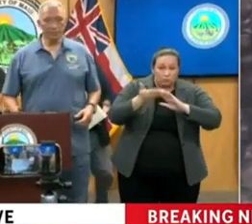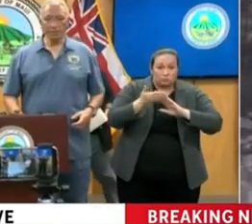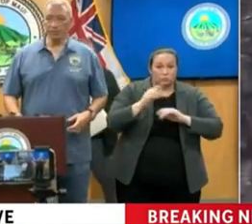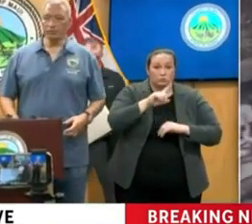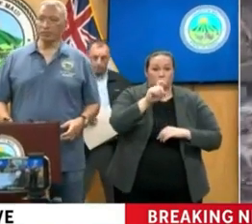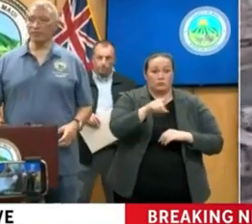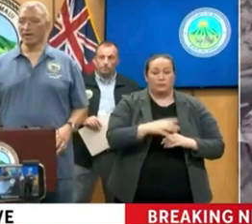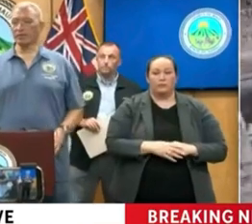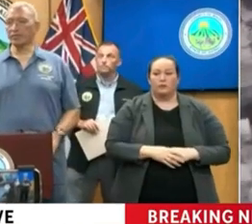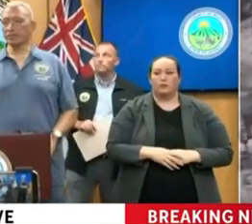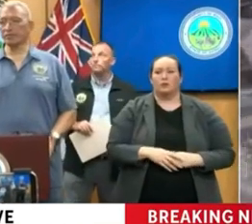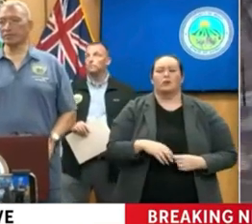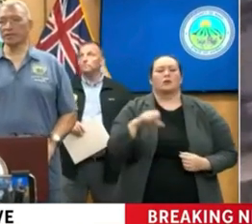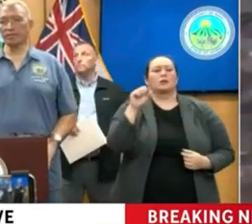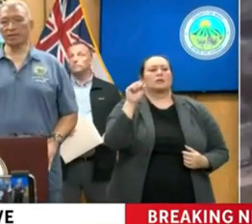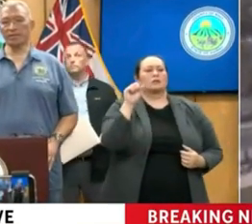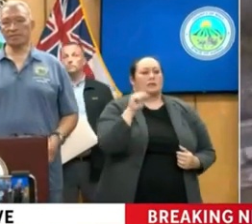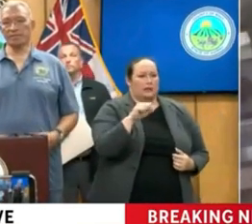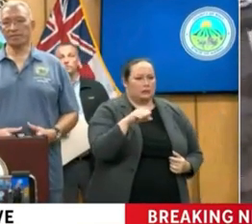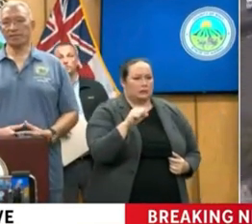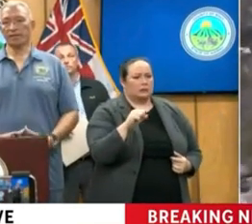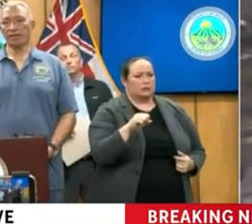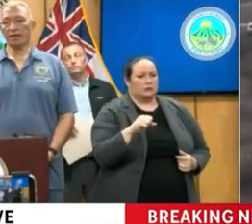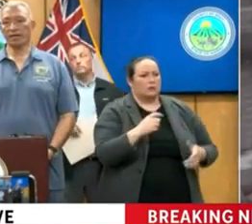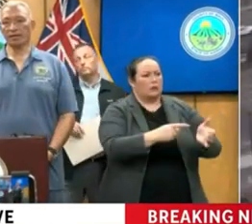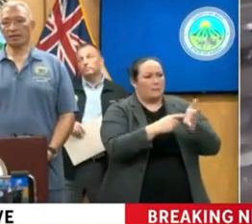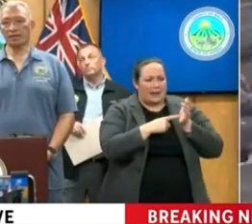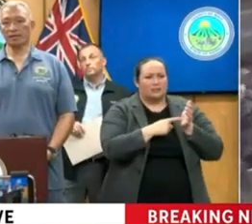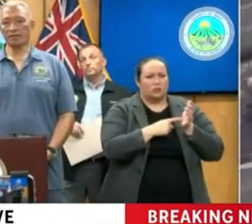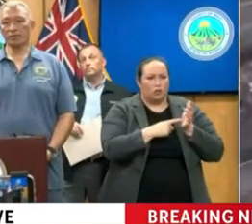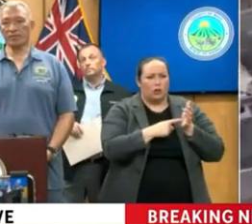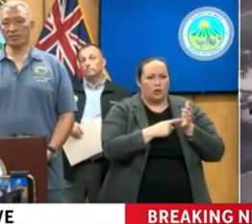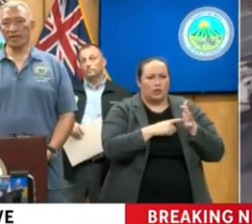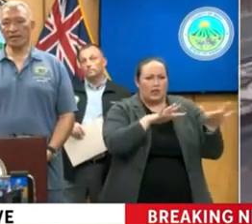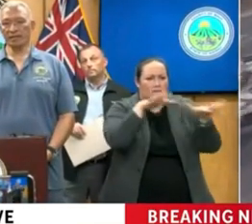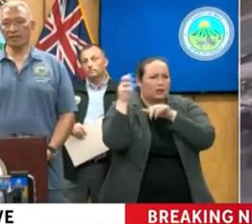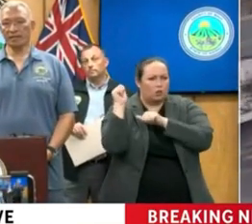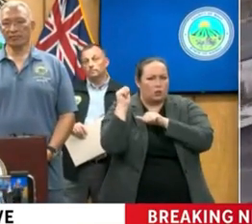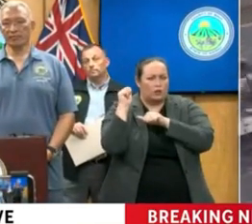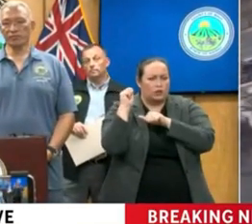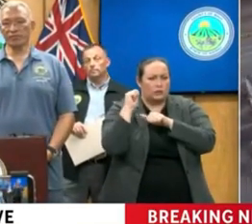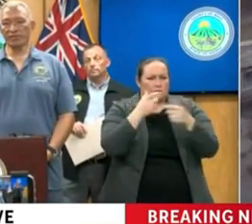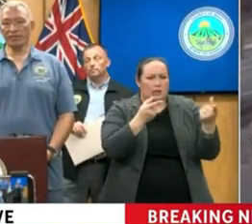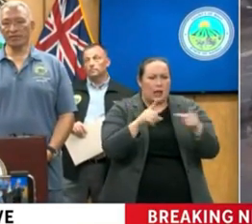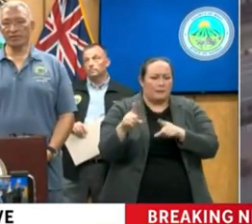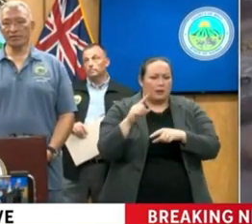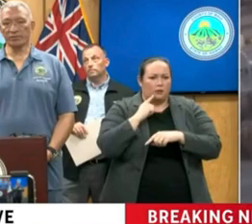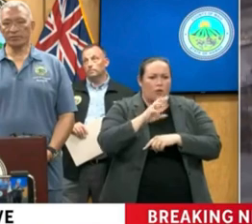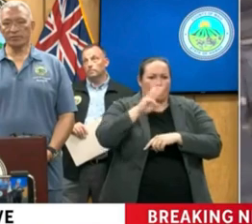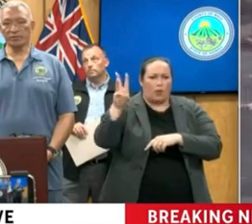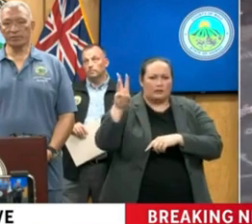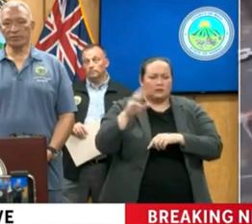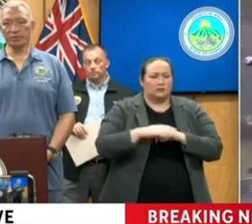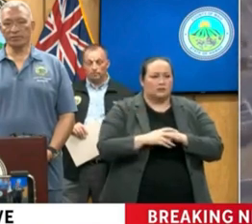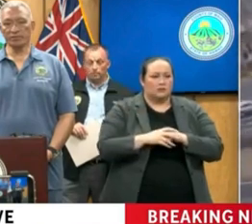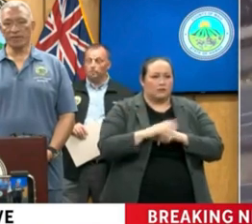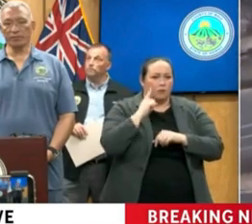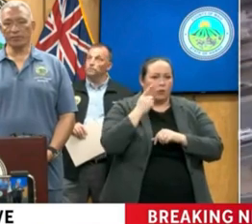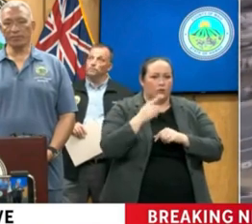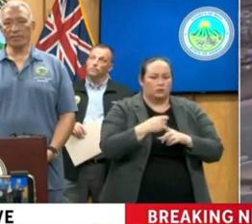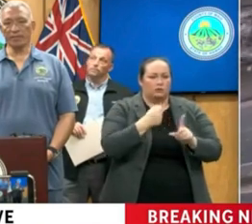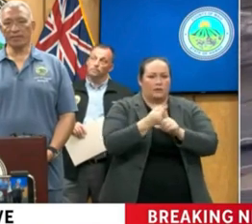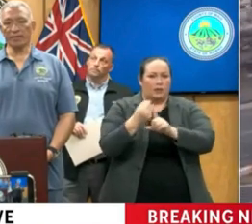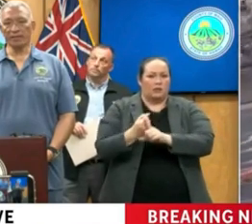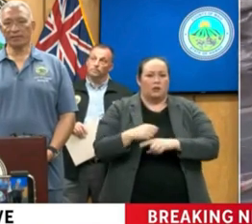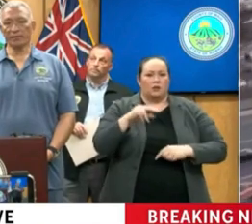Yes, mandatory evacuations did take place on the west side for those affected areas. So it wasn't, for